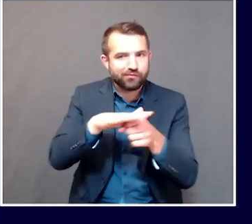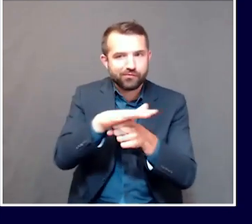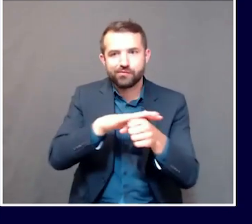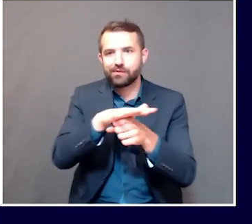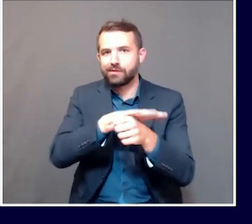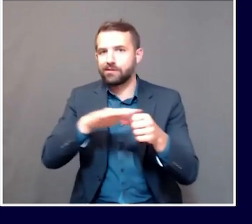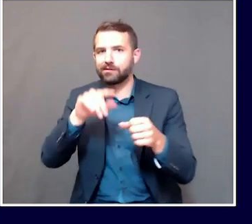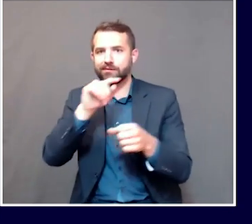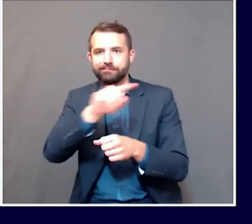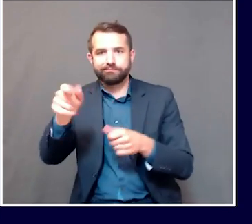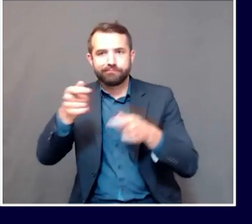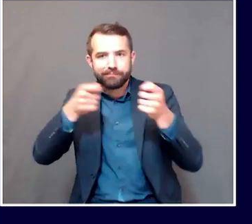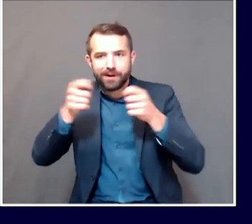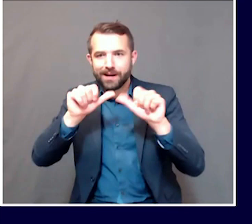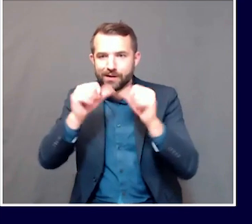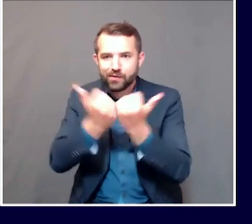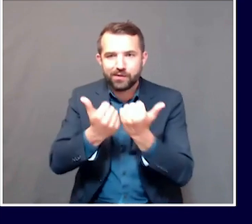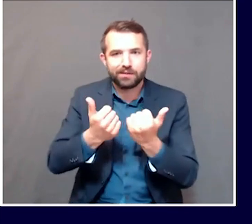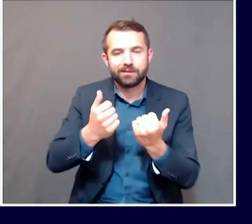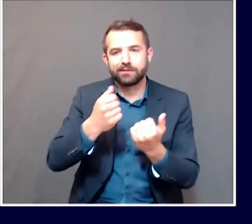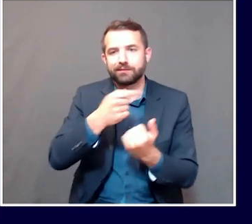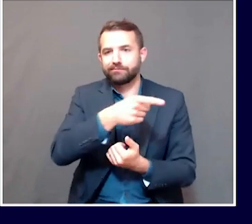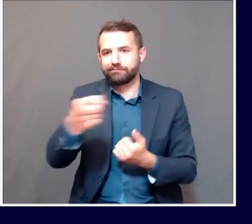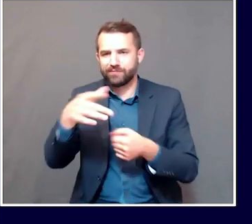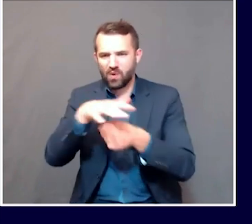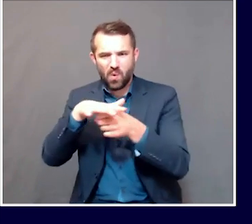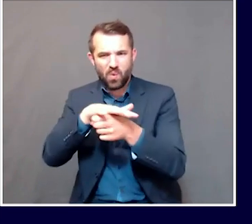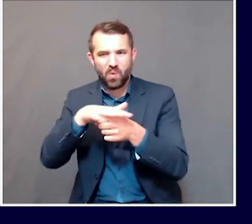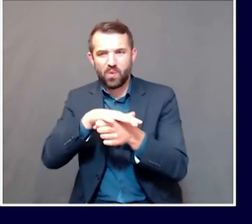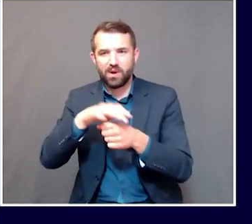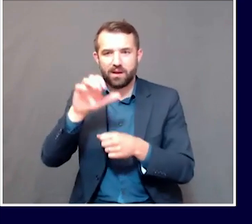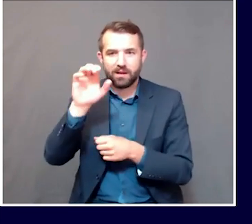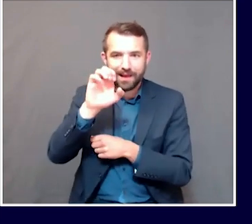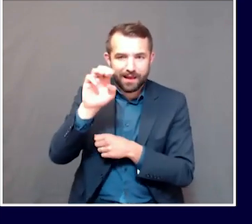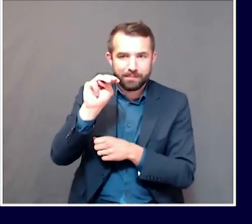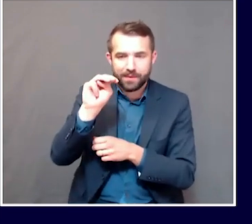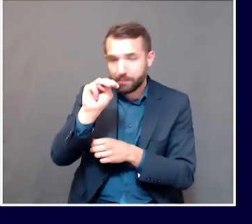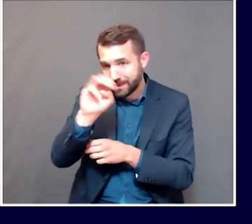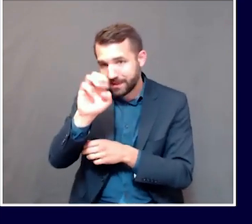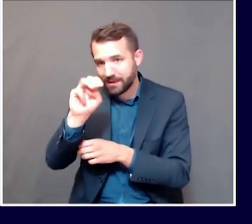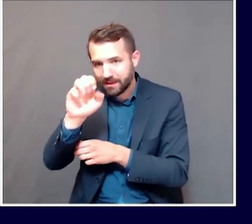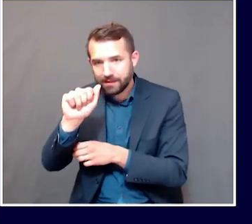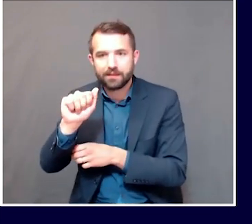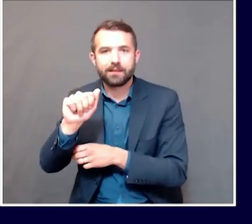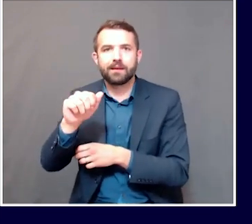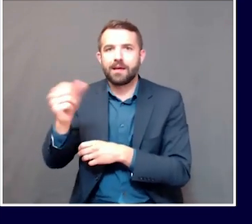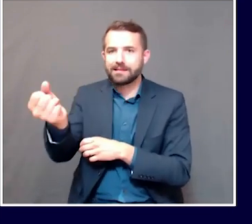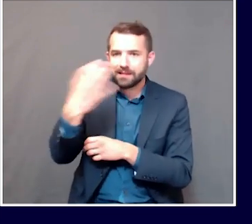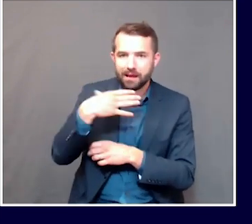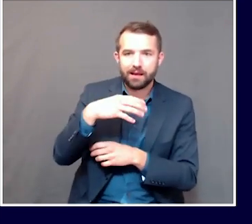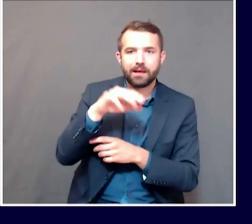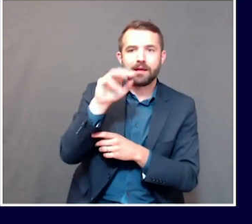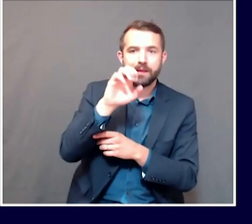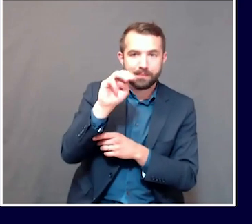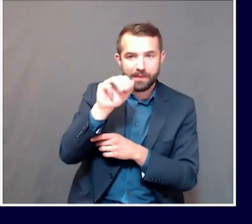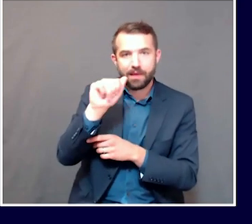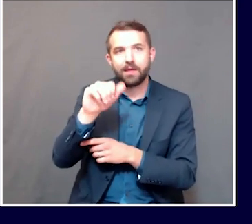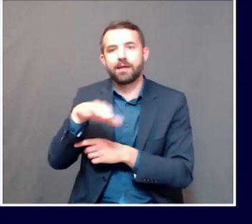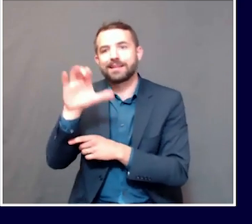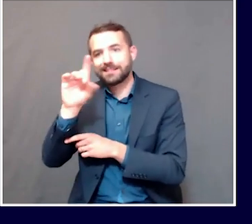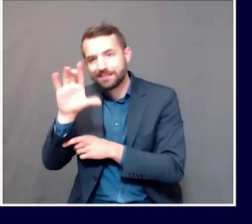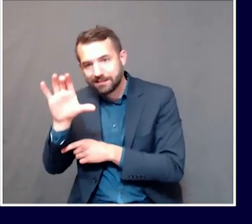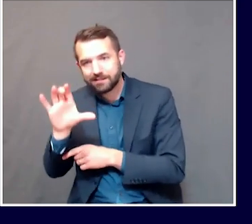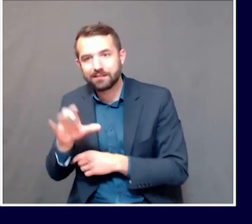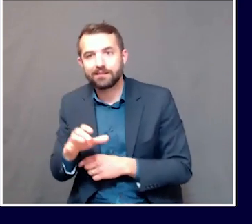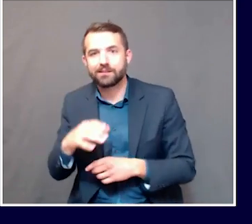Management Association. The county EMAs route those immediately to Maine Emergency Management and Maine CDC, and we load up